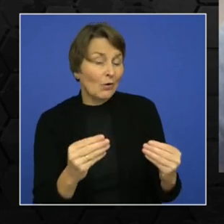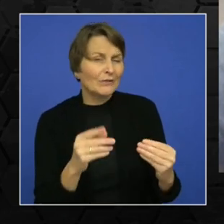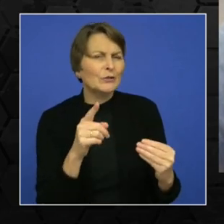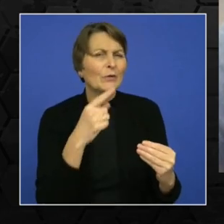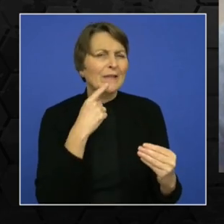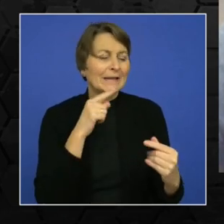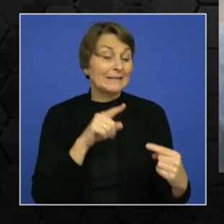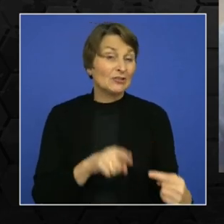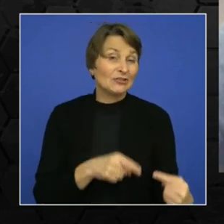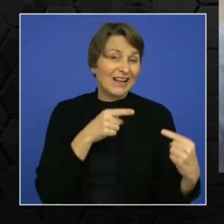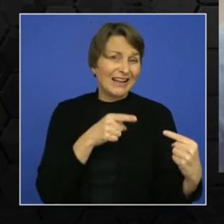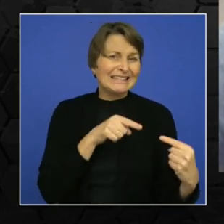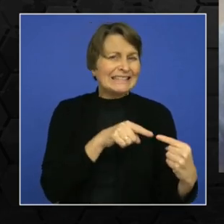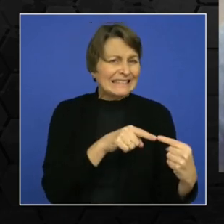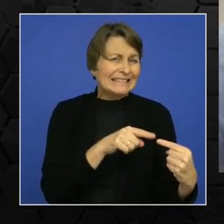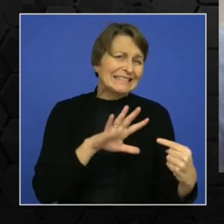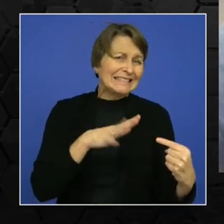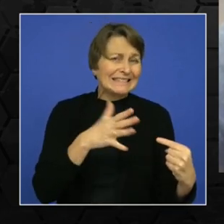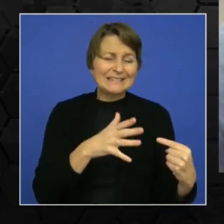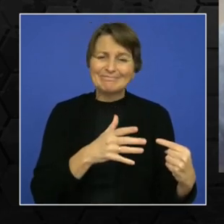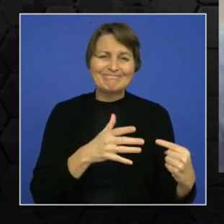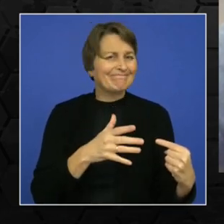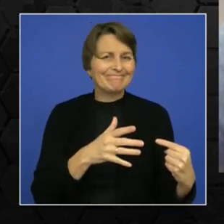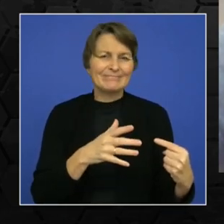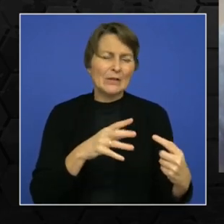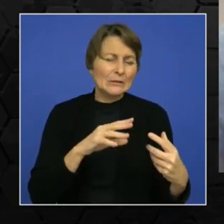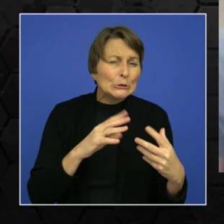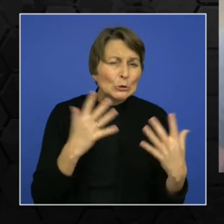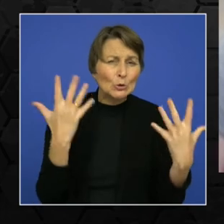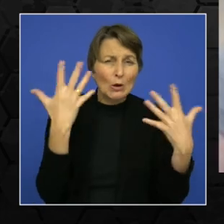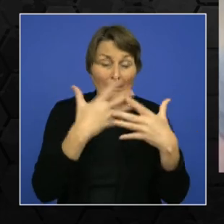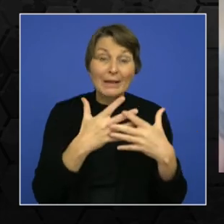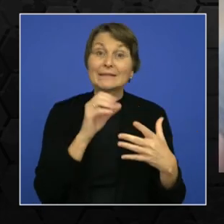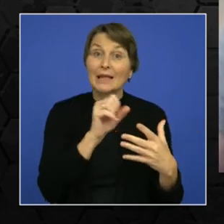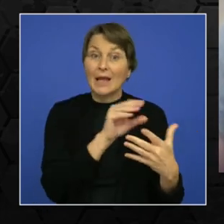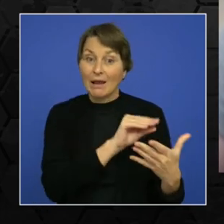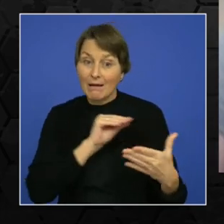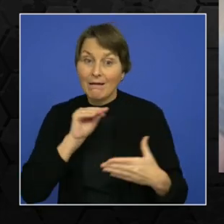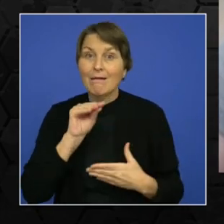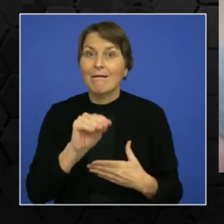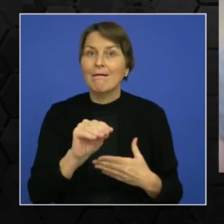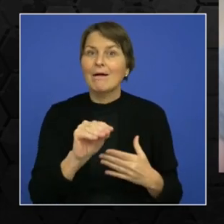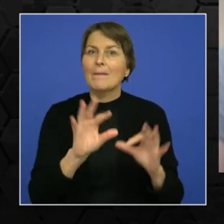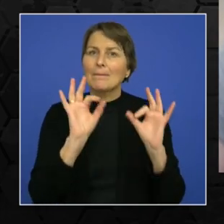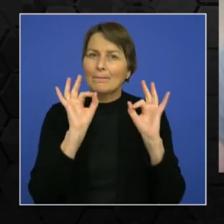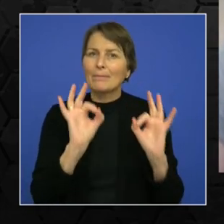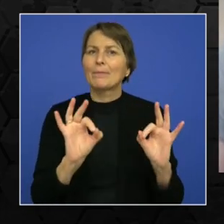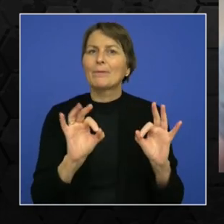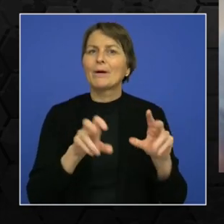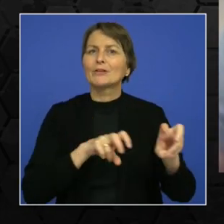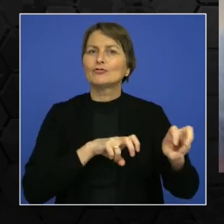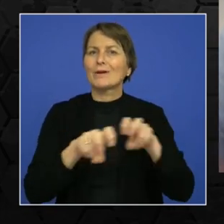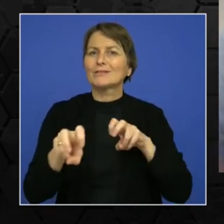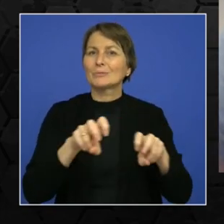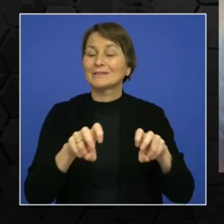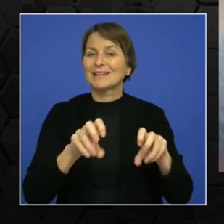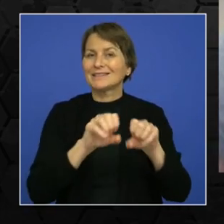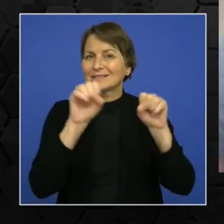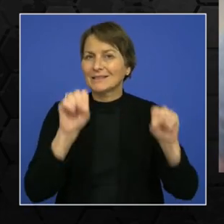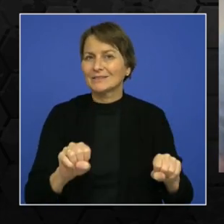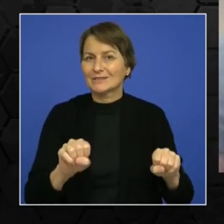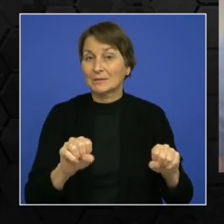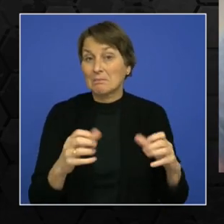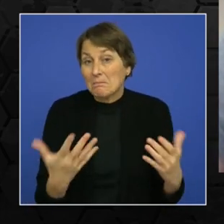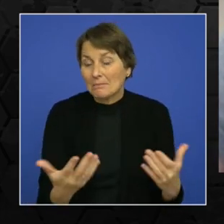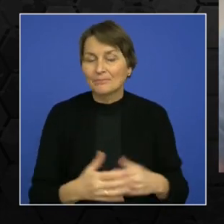implement in public transportation systems? So it basically depends on the country that we are talking